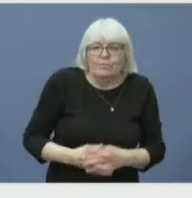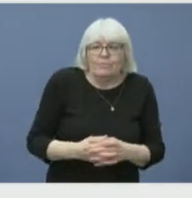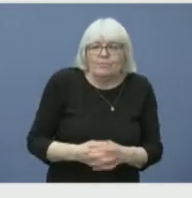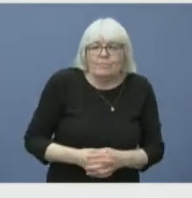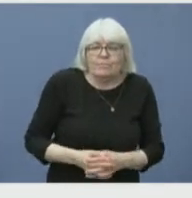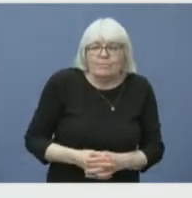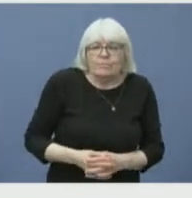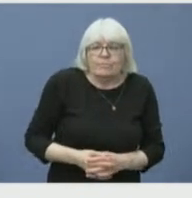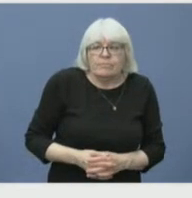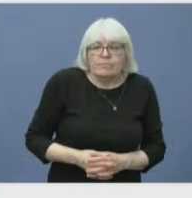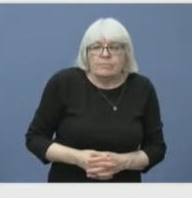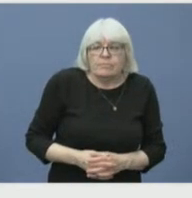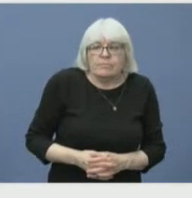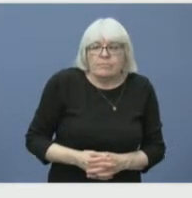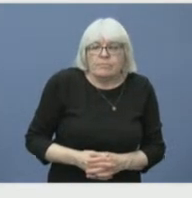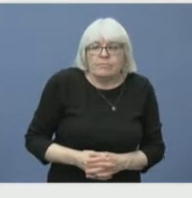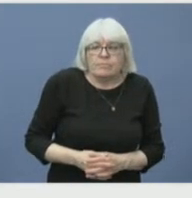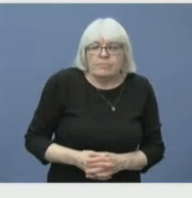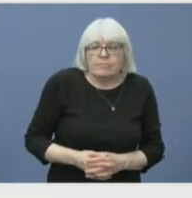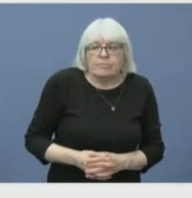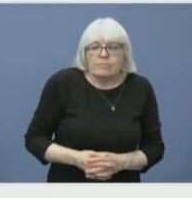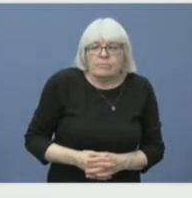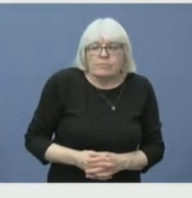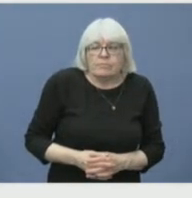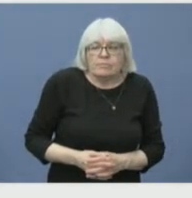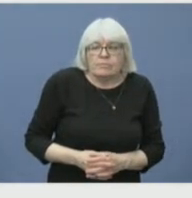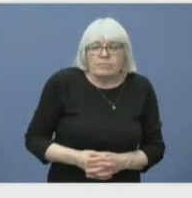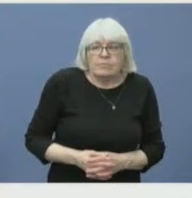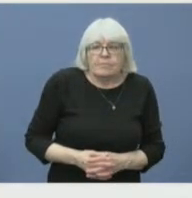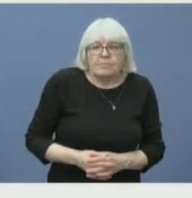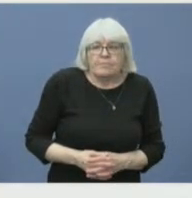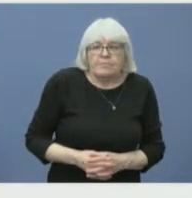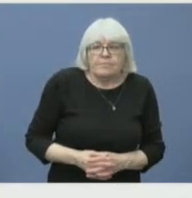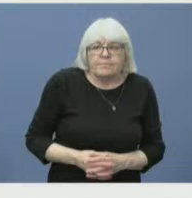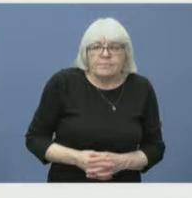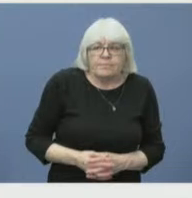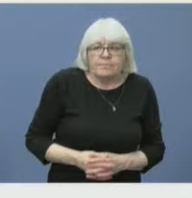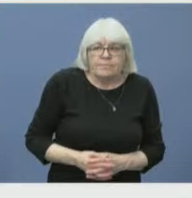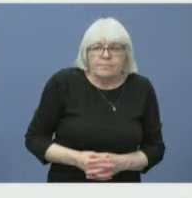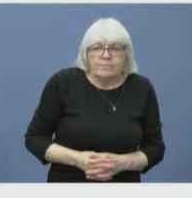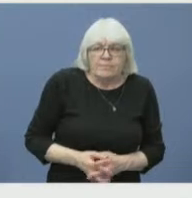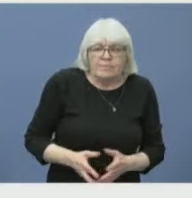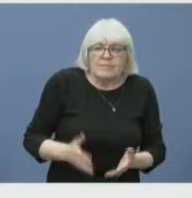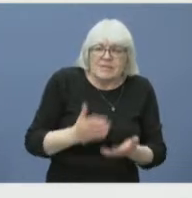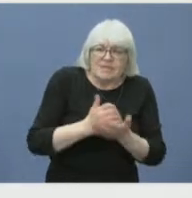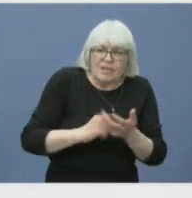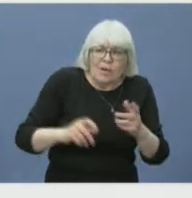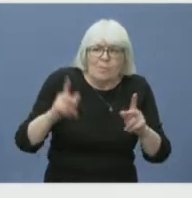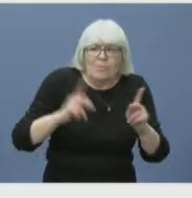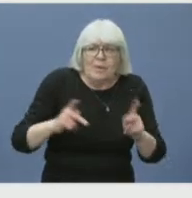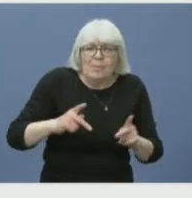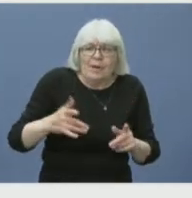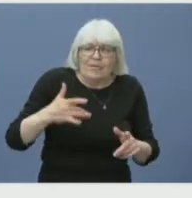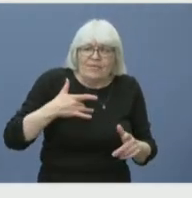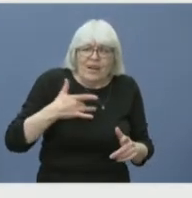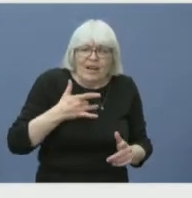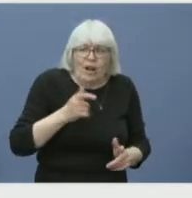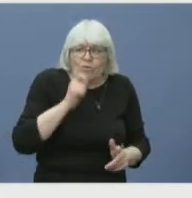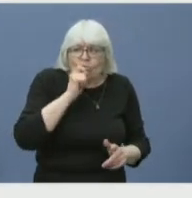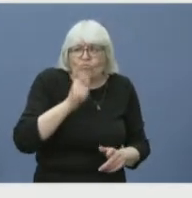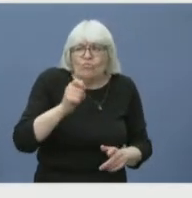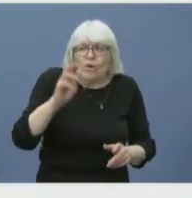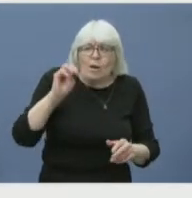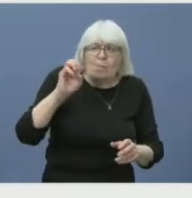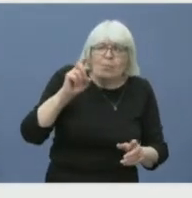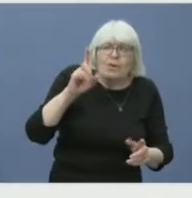The other question I guess I would ask is, you know, some residents feel like the media were allowed on a media tour of affected